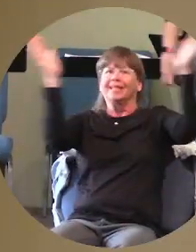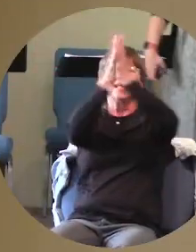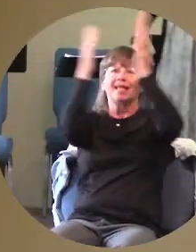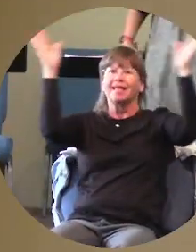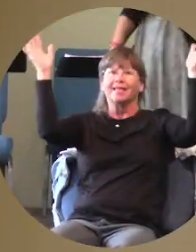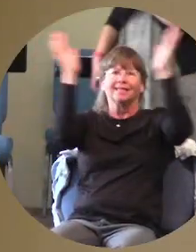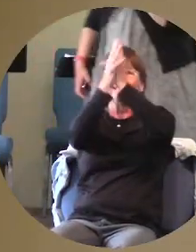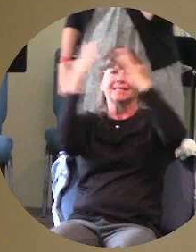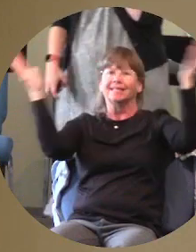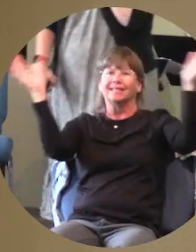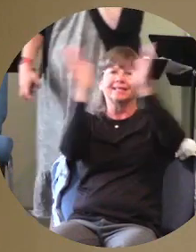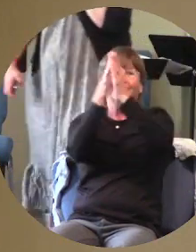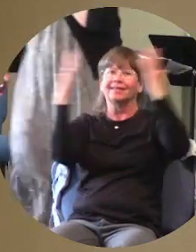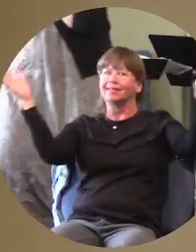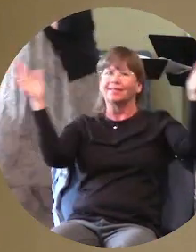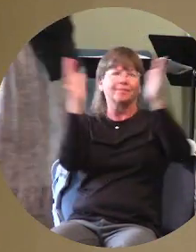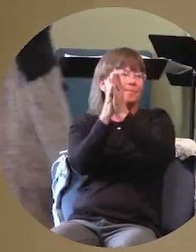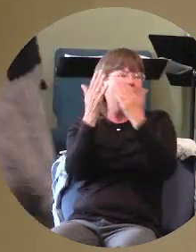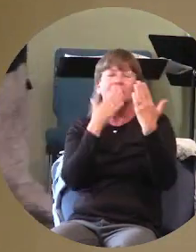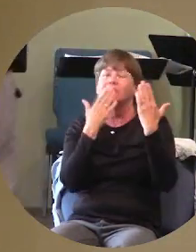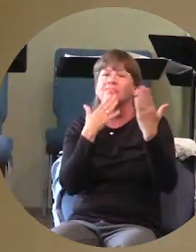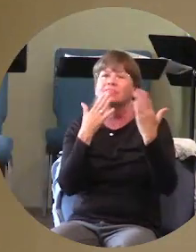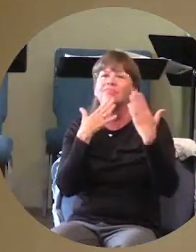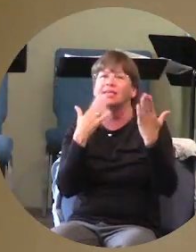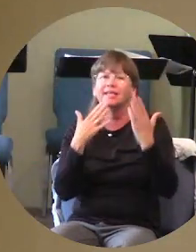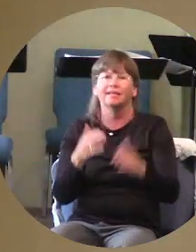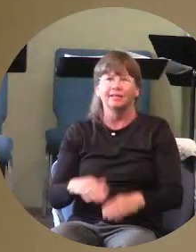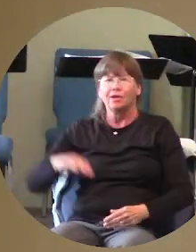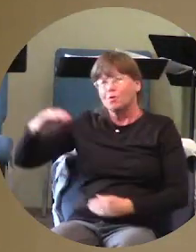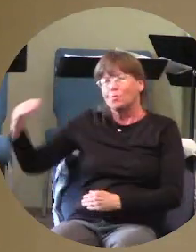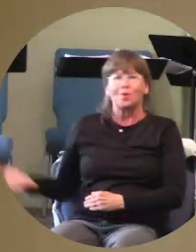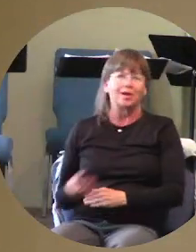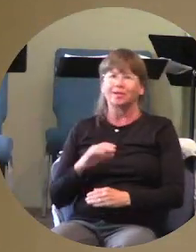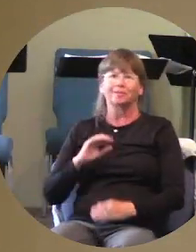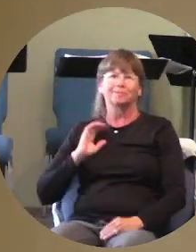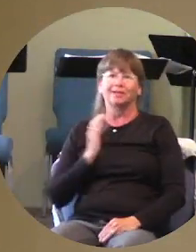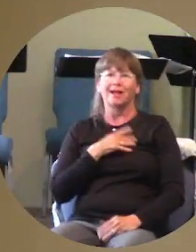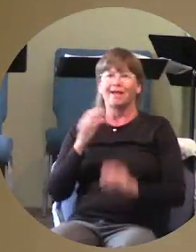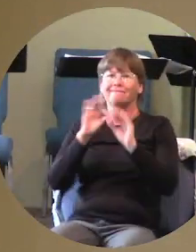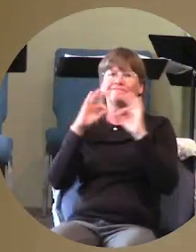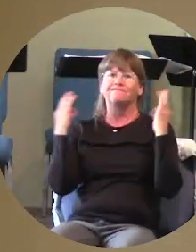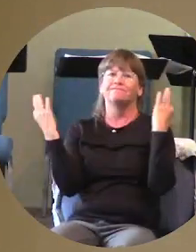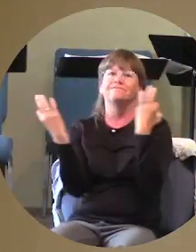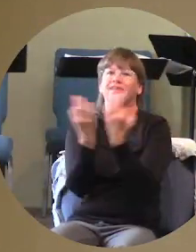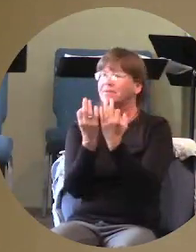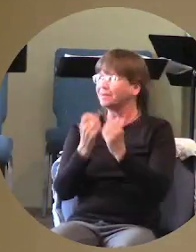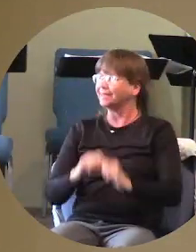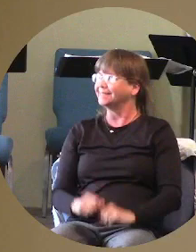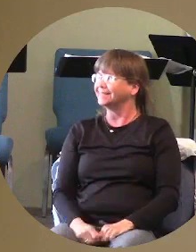thank you guys oh welcome welcome to the family i'm going to let her put this down watch